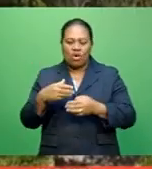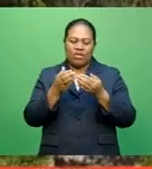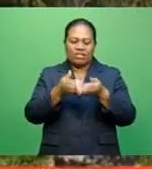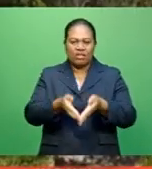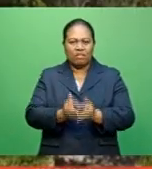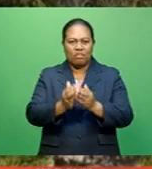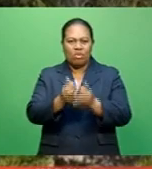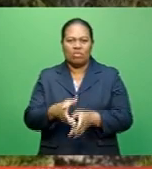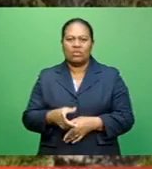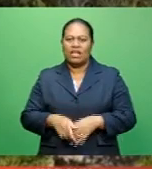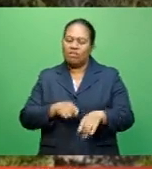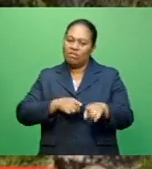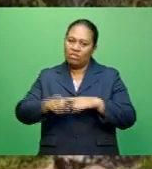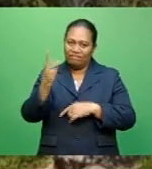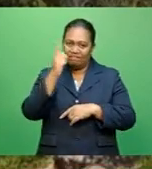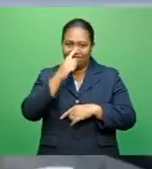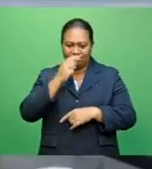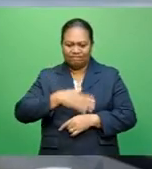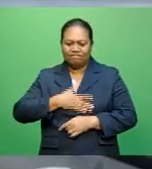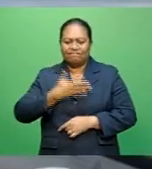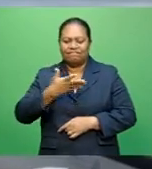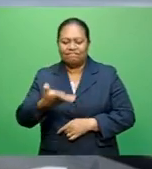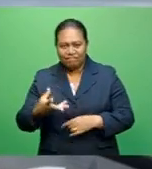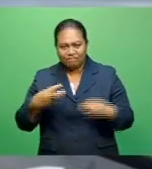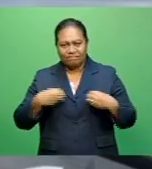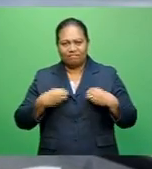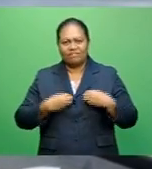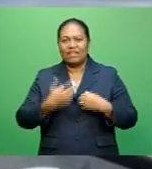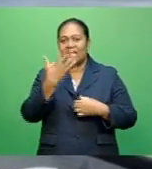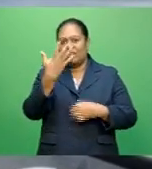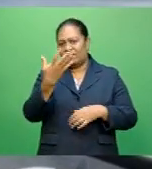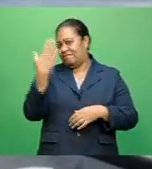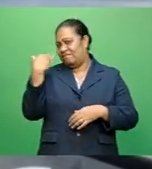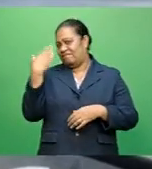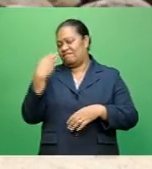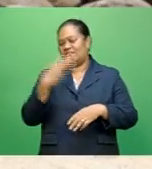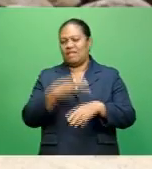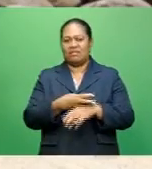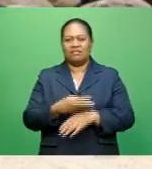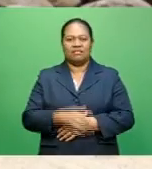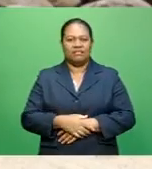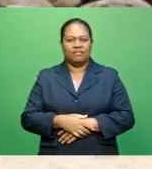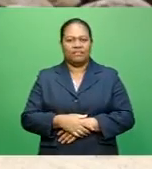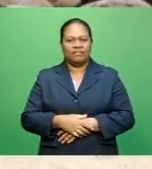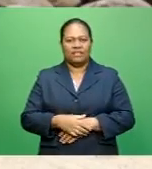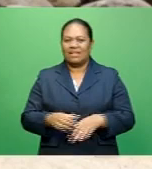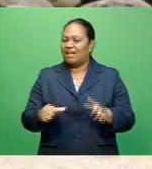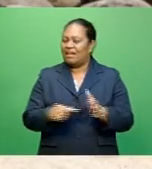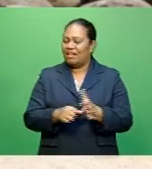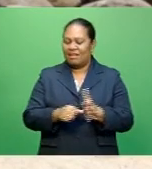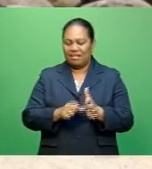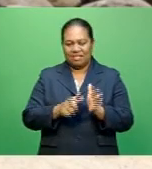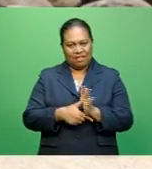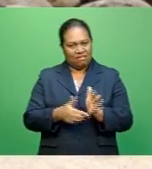and more people have shown interest in the business over the past few months. It's a very difficult period for us here in the village.